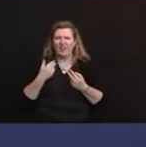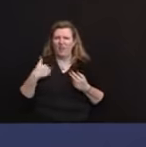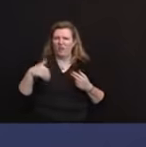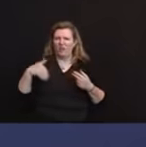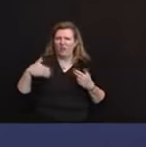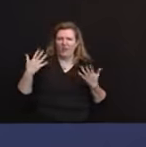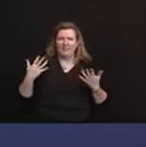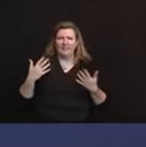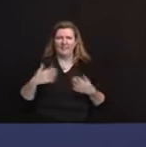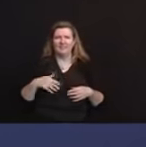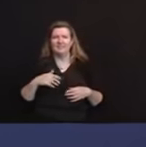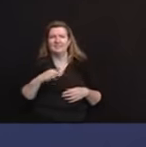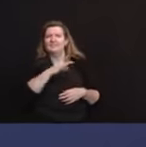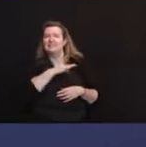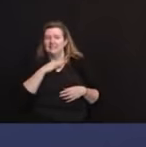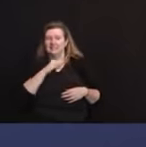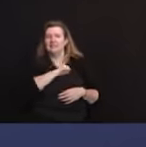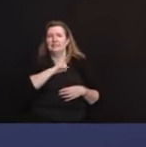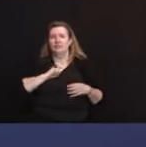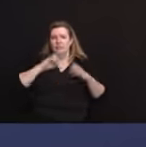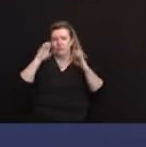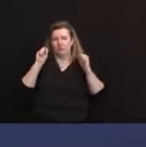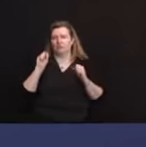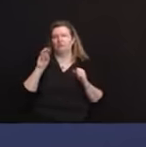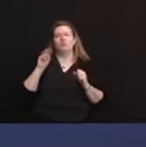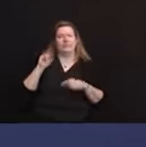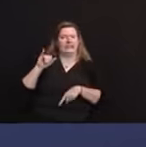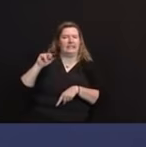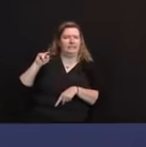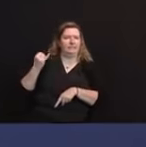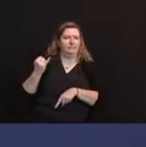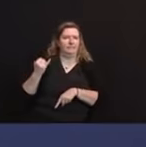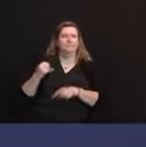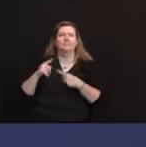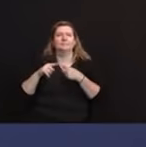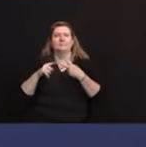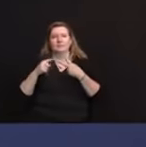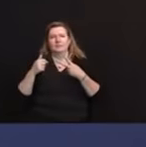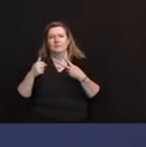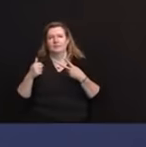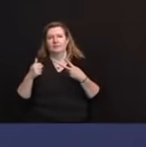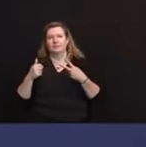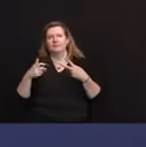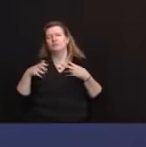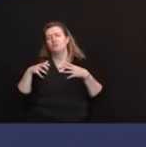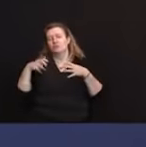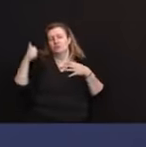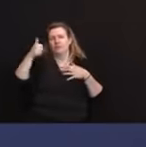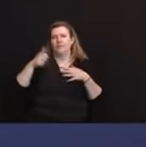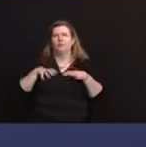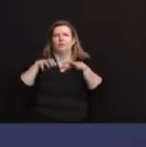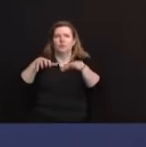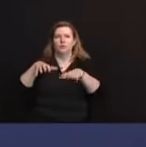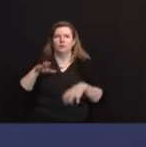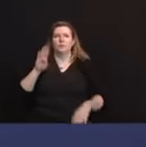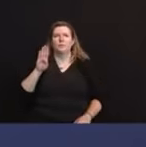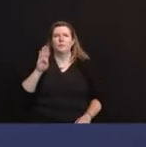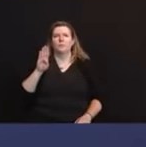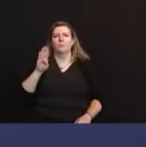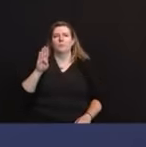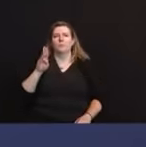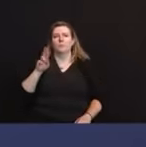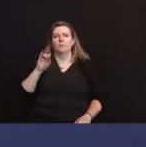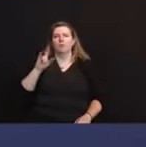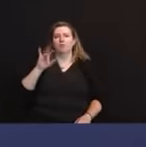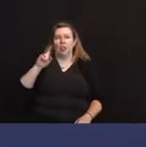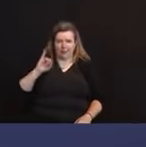Sweeney, Chairman Assemblyman Berzicelli, who's the former mayor of Paulsboro, Donald Norcross from Congress and some other labor and